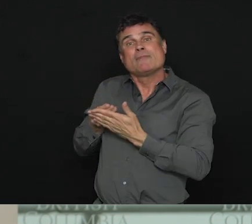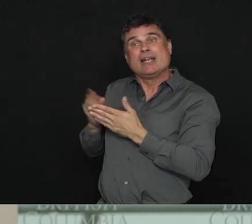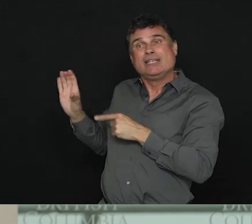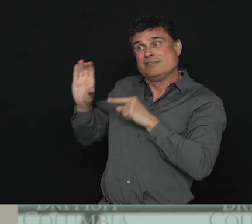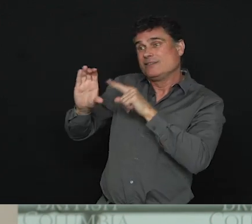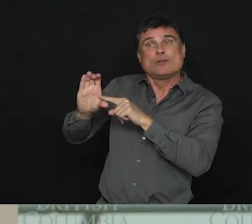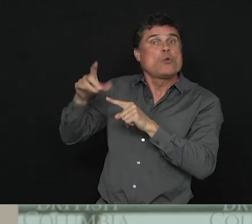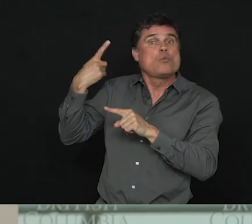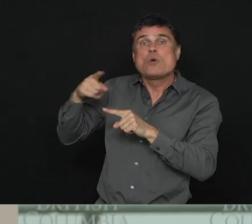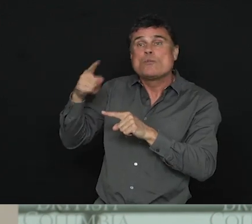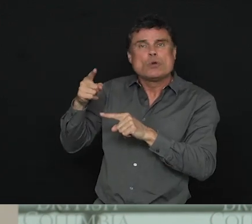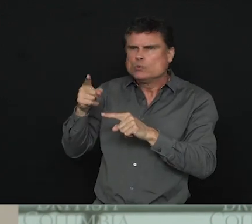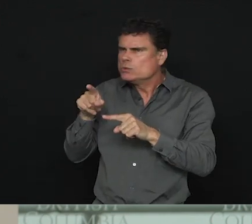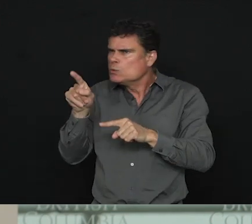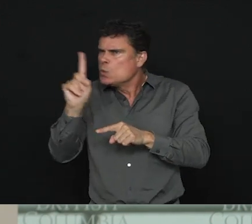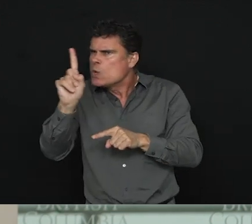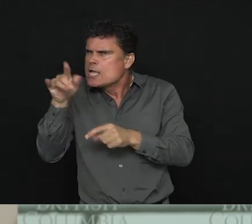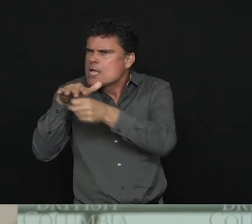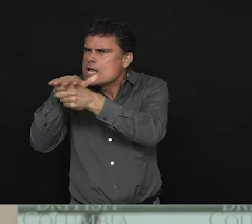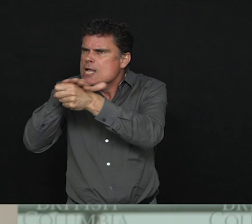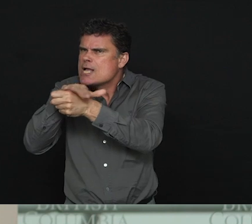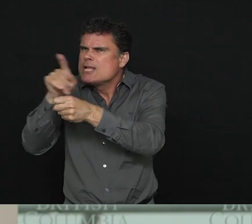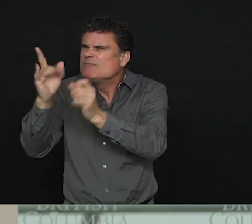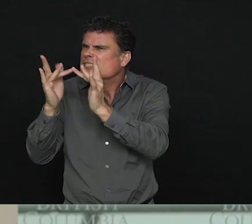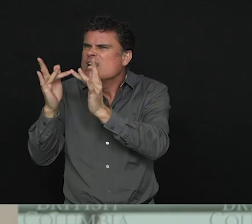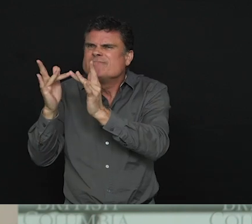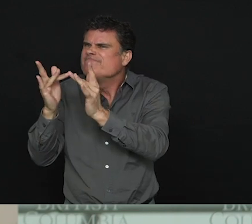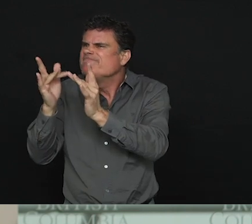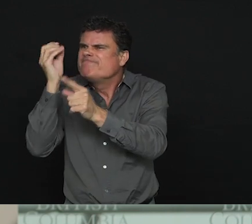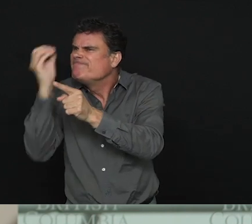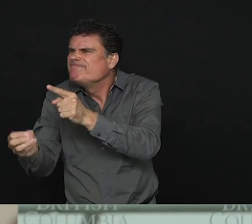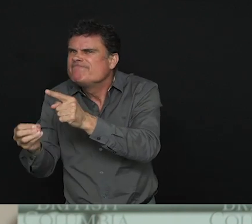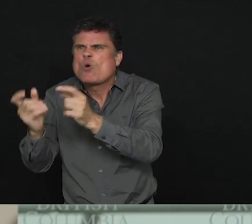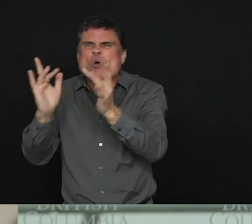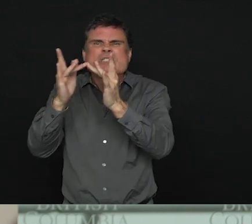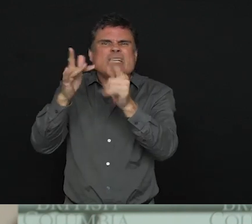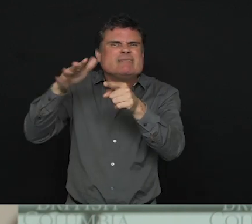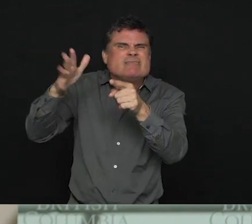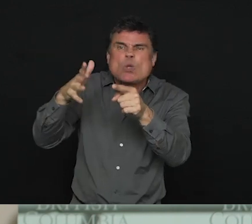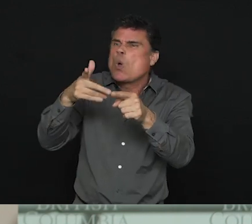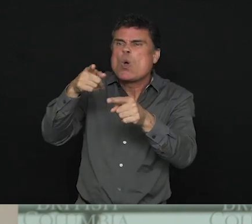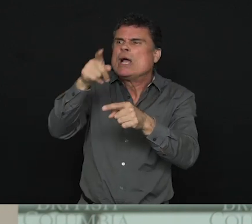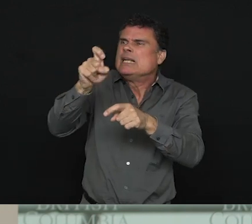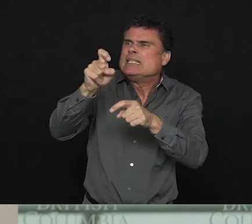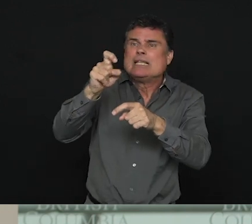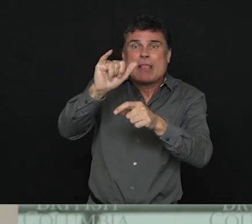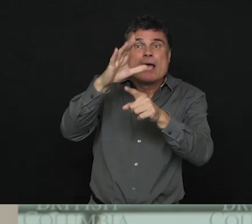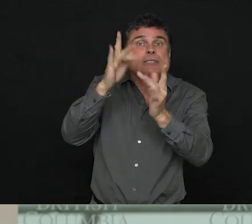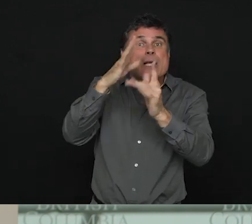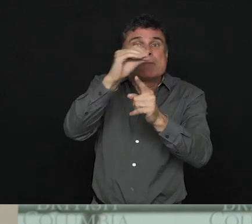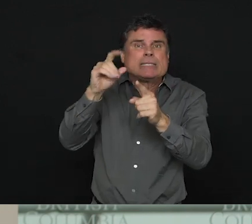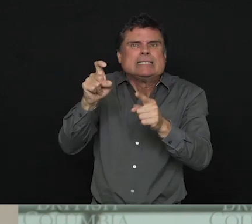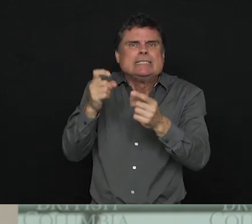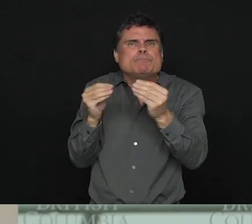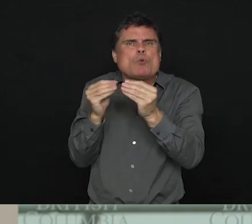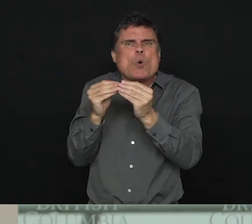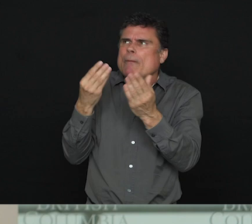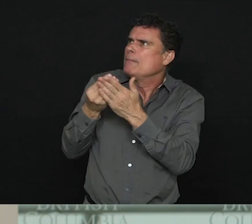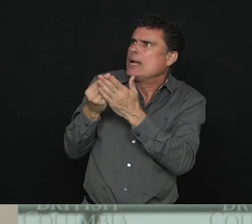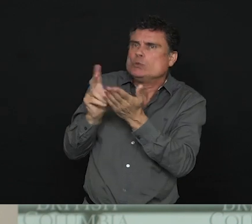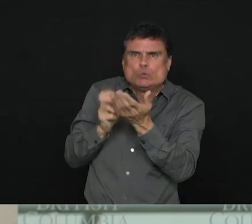that require extra capital to upgrade their existing equipment. This might include new antennas, electric